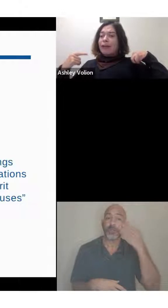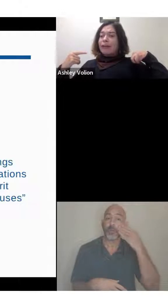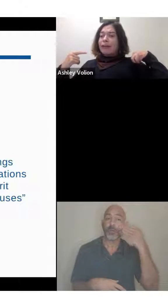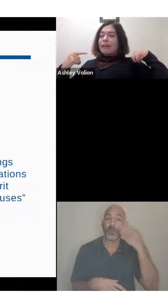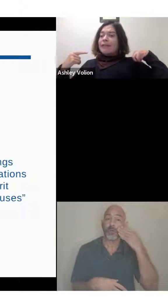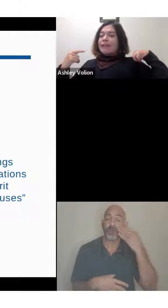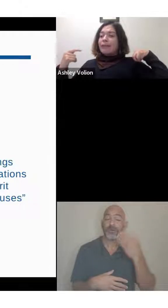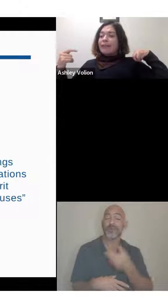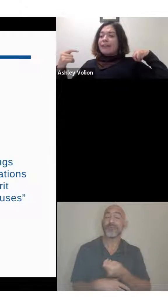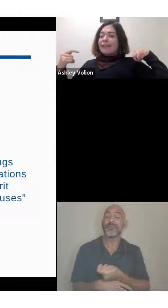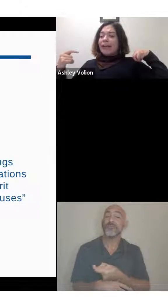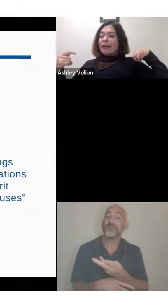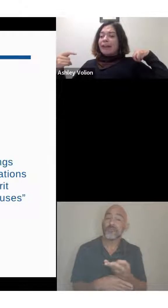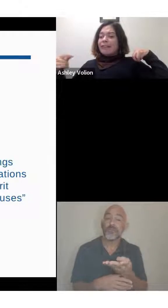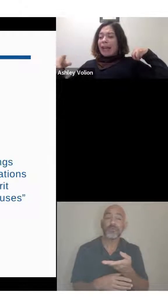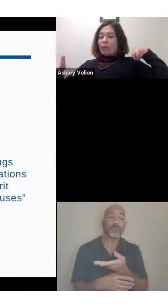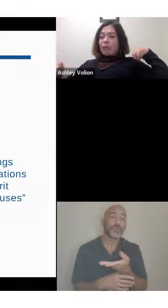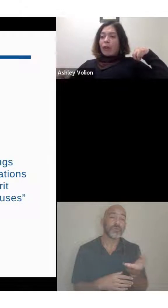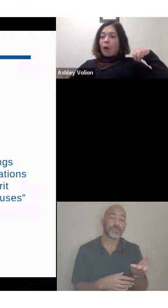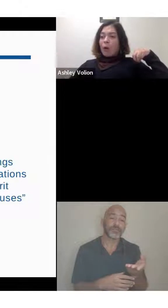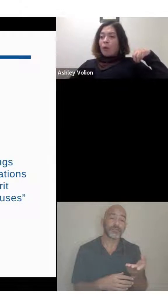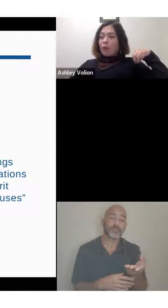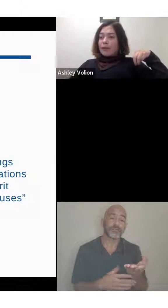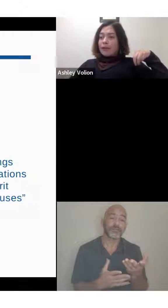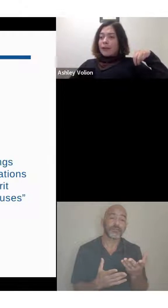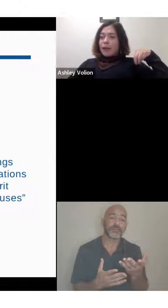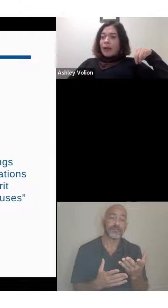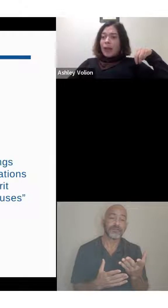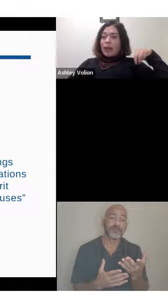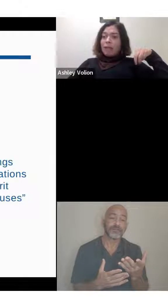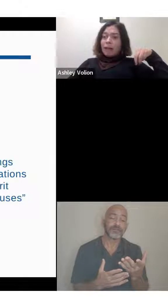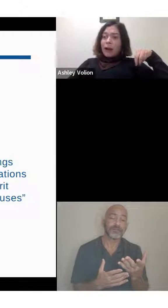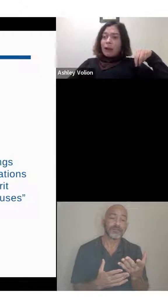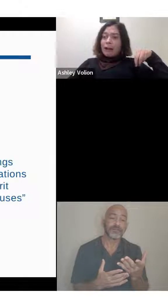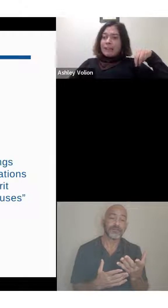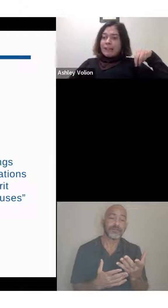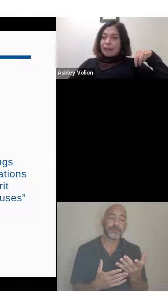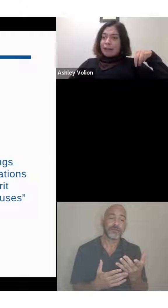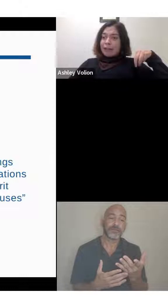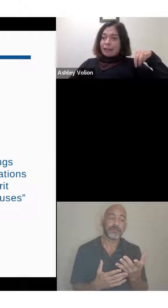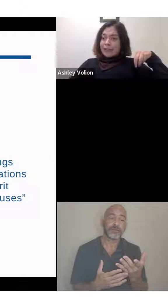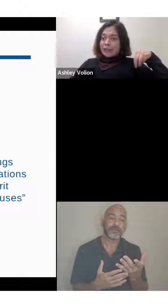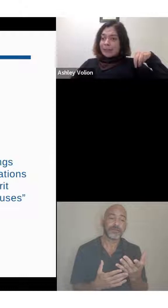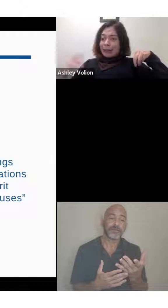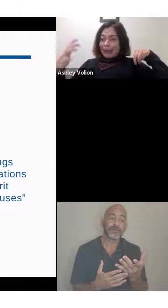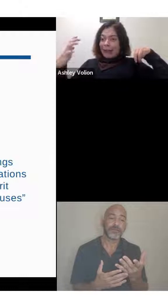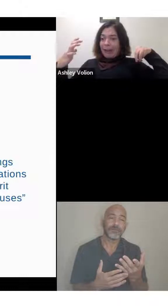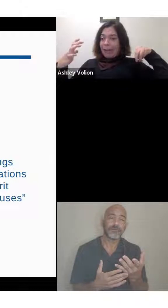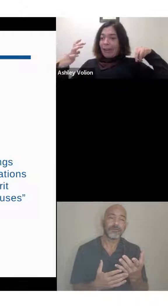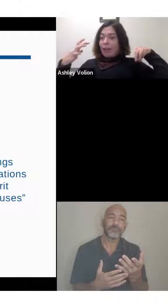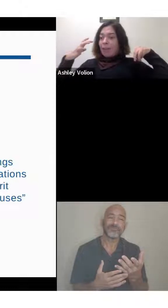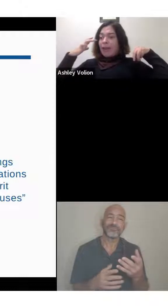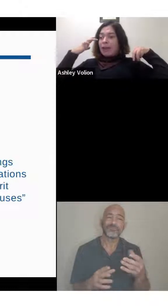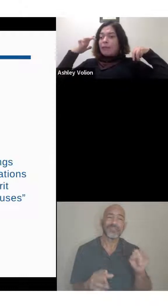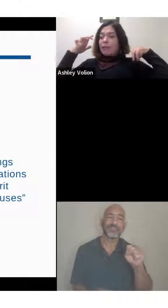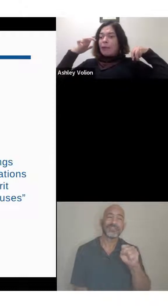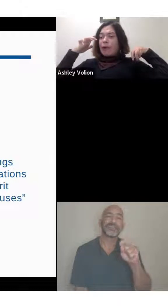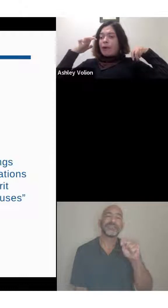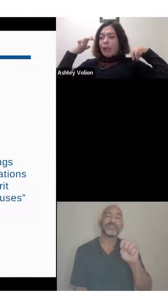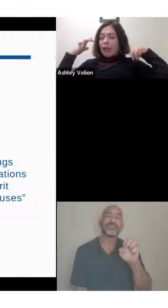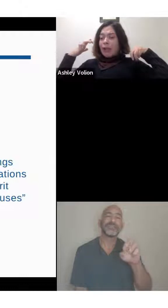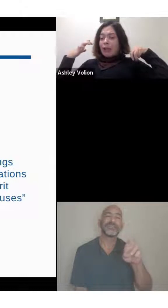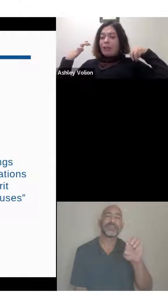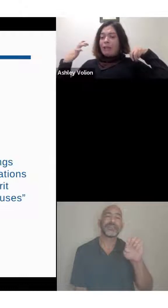or what are some of the stereotypes we hold in regards to disability. Because